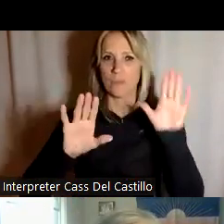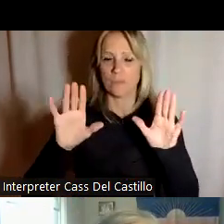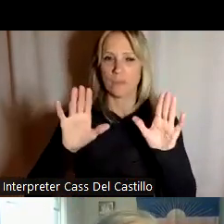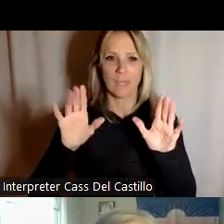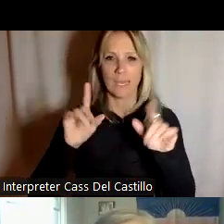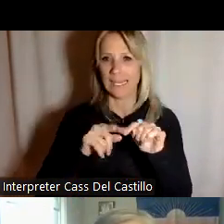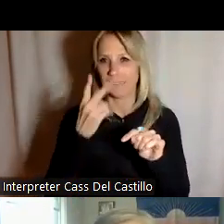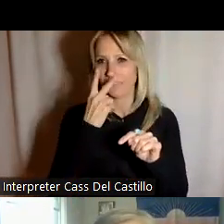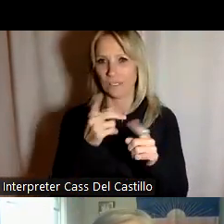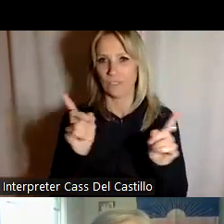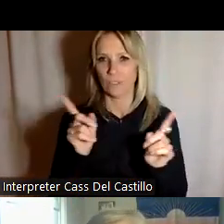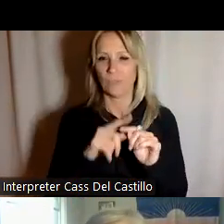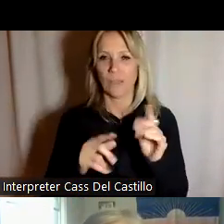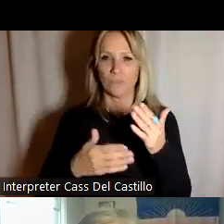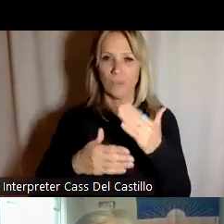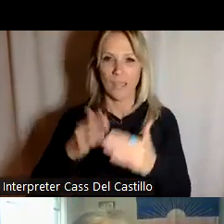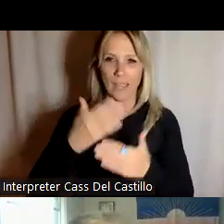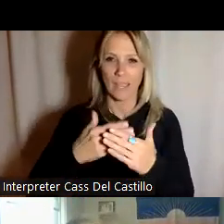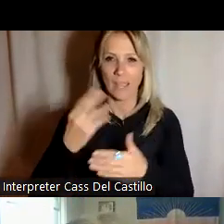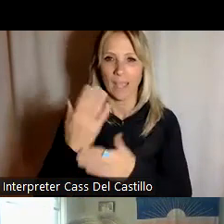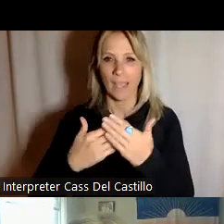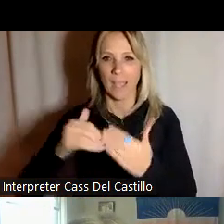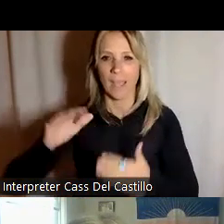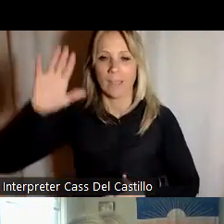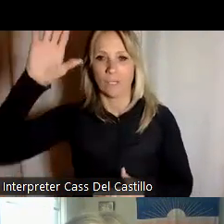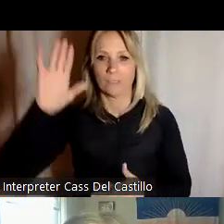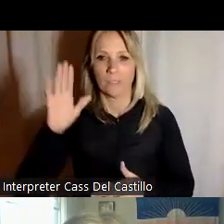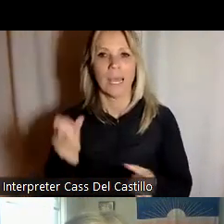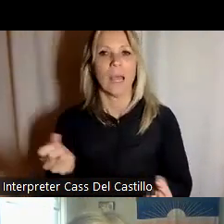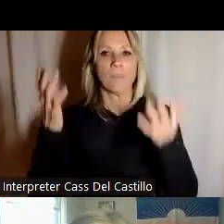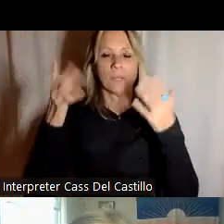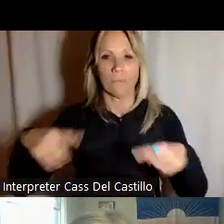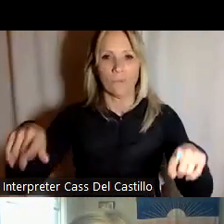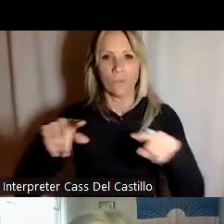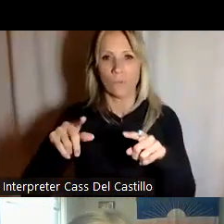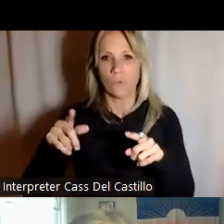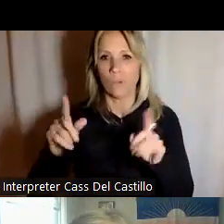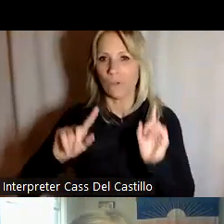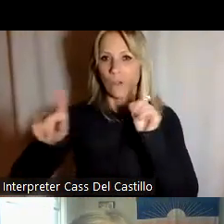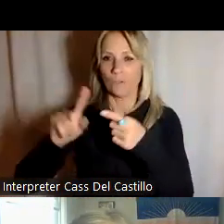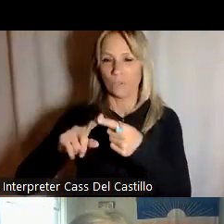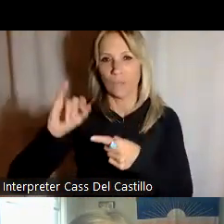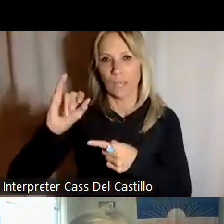use the the hand raise button if you know how how many of you have ever gone to an iep meeting